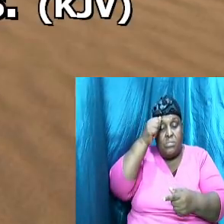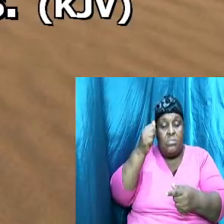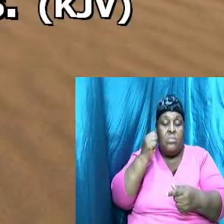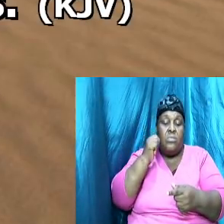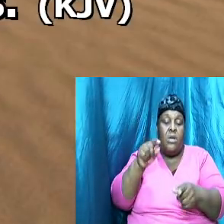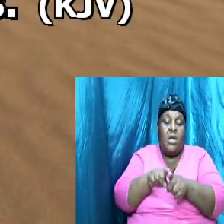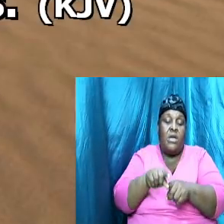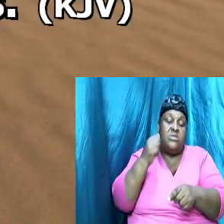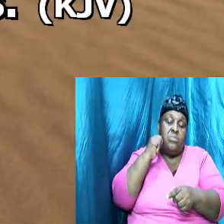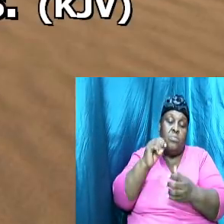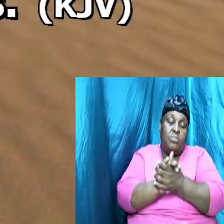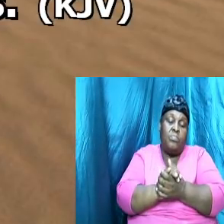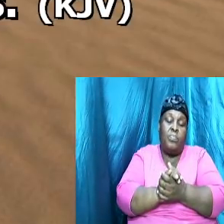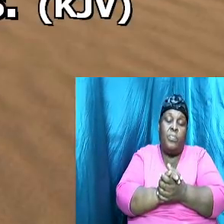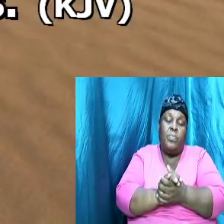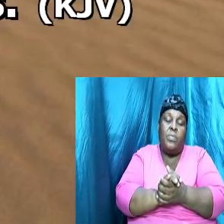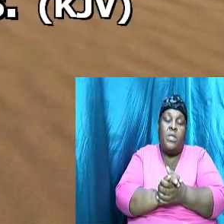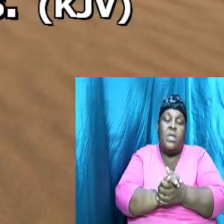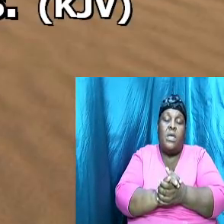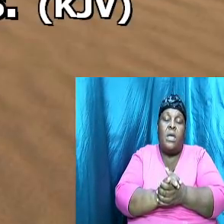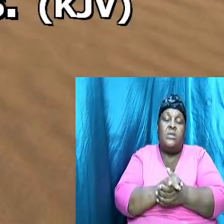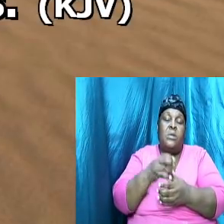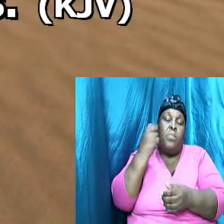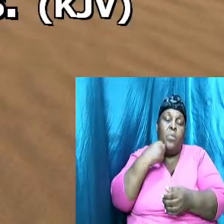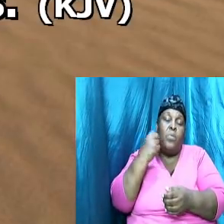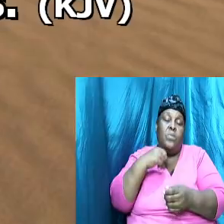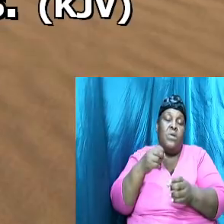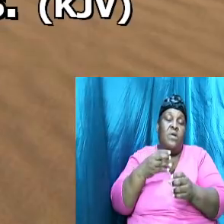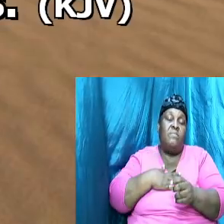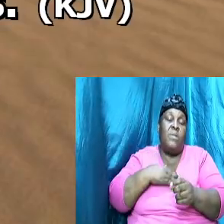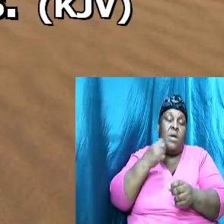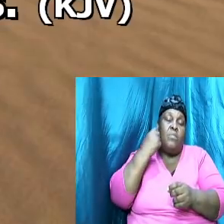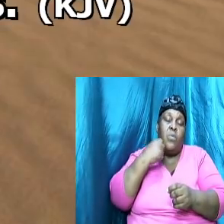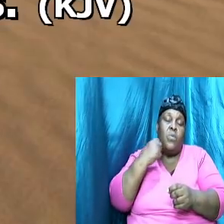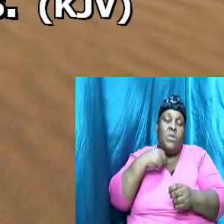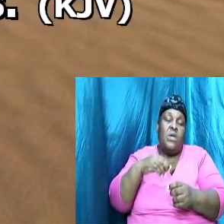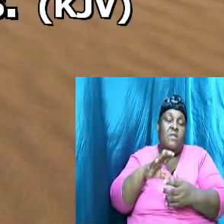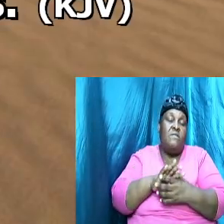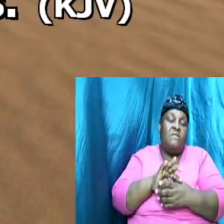and then the pronouncement bone flesh of my flesh